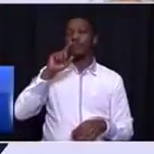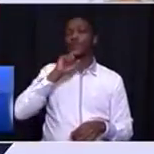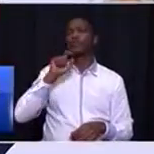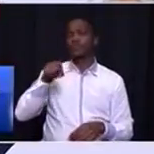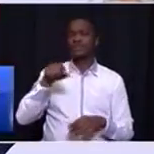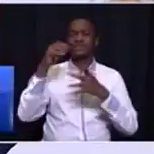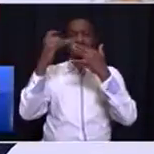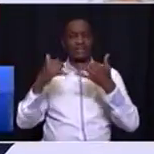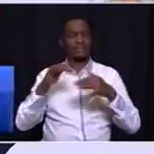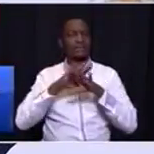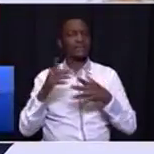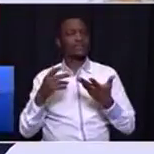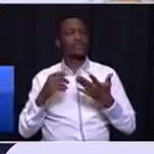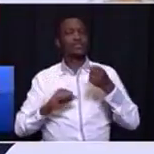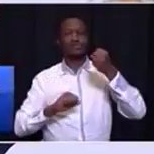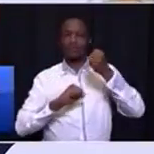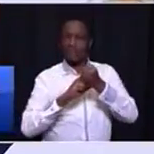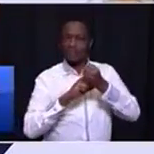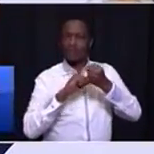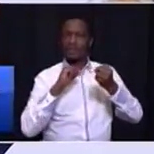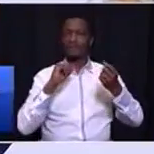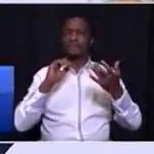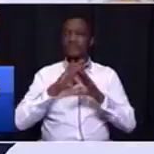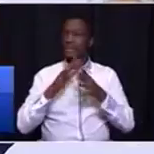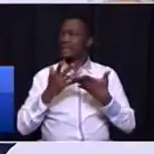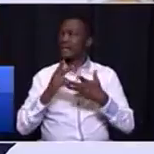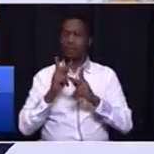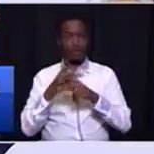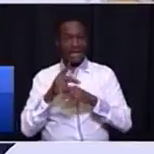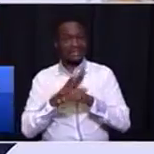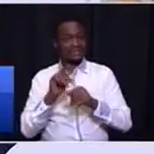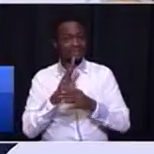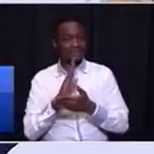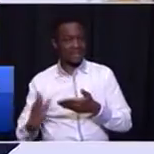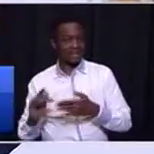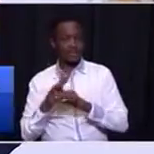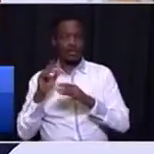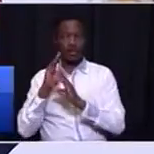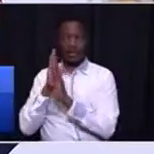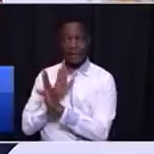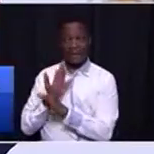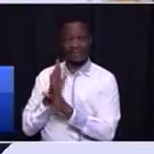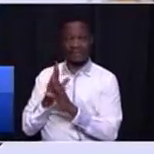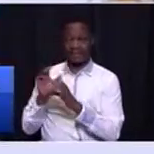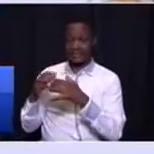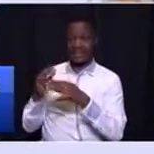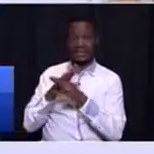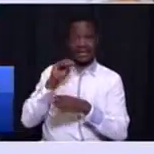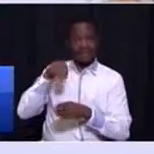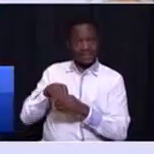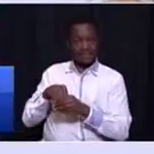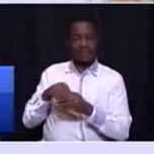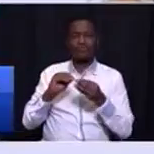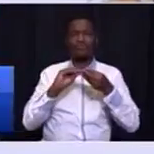productive side of the township economy, to crowd in private sector investment, to create a more